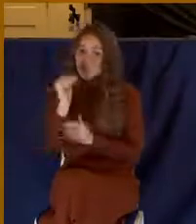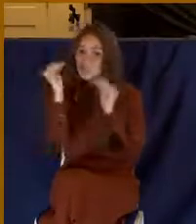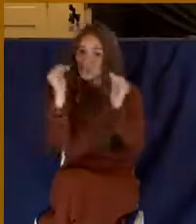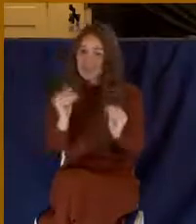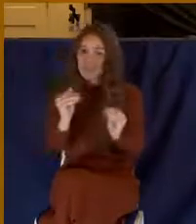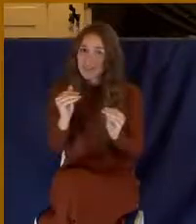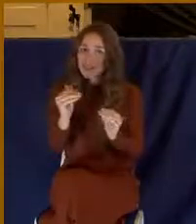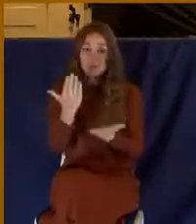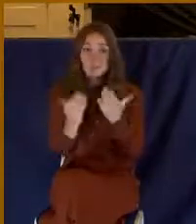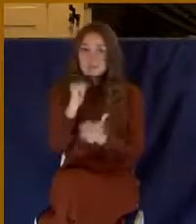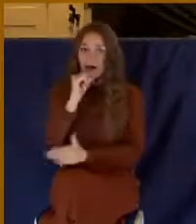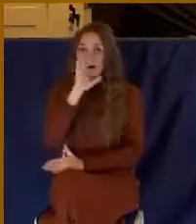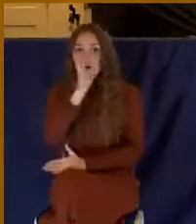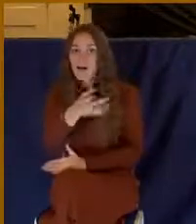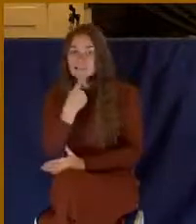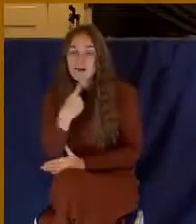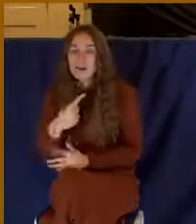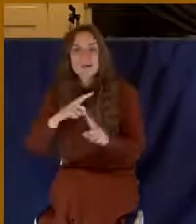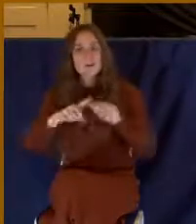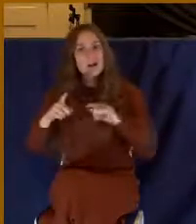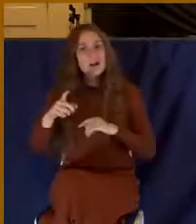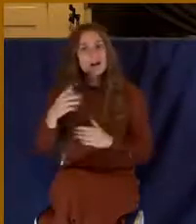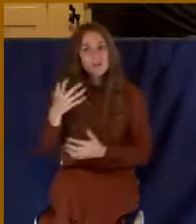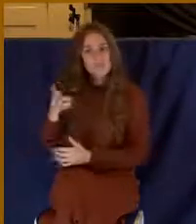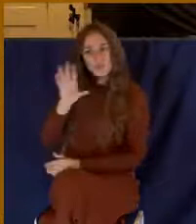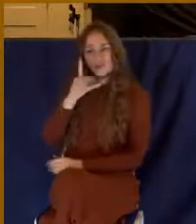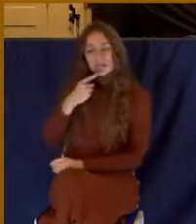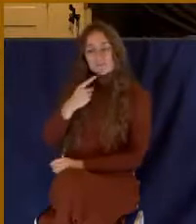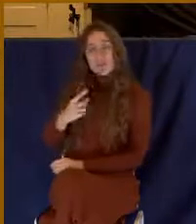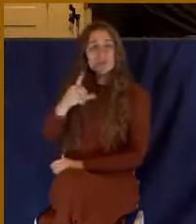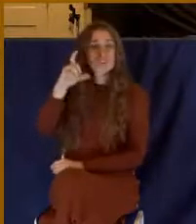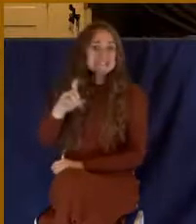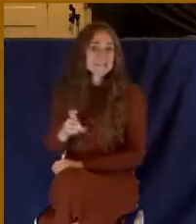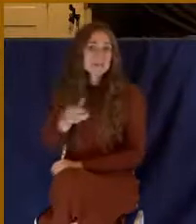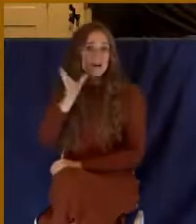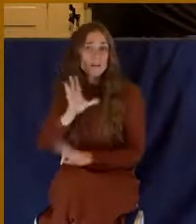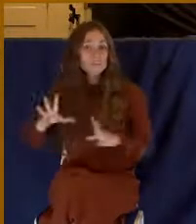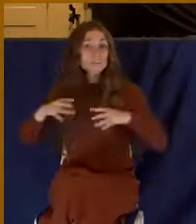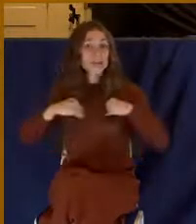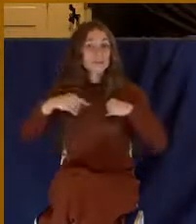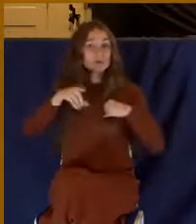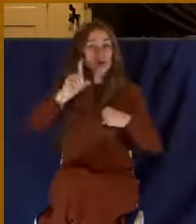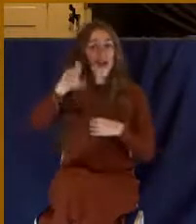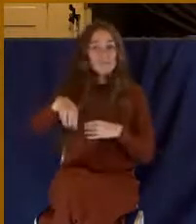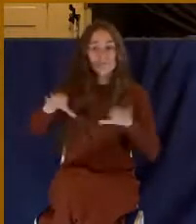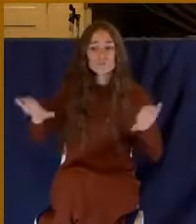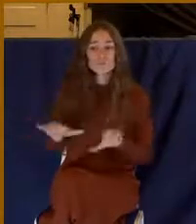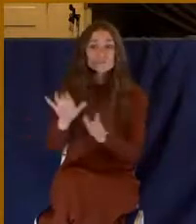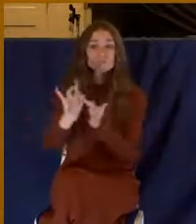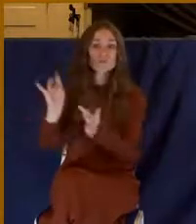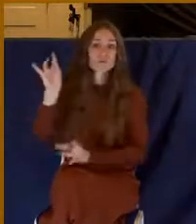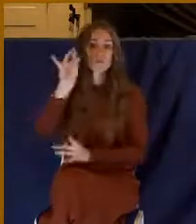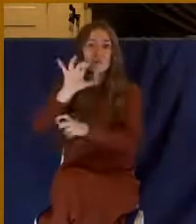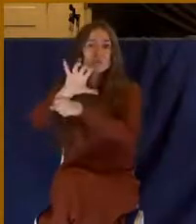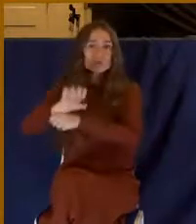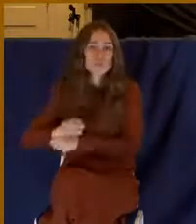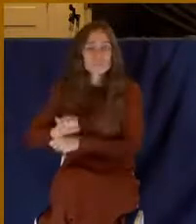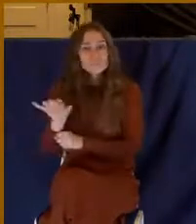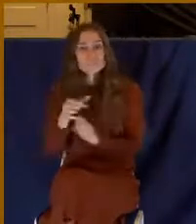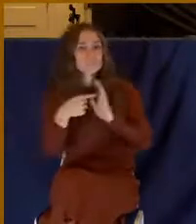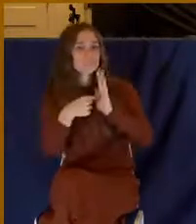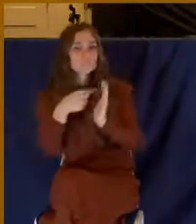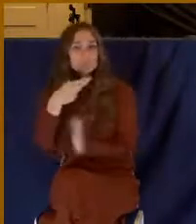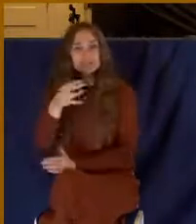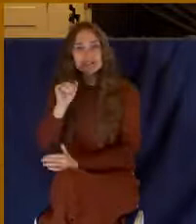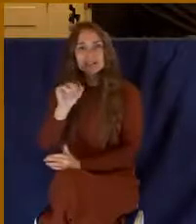order to be really more acceptable to God, you have to go through this spiritual ritual. For example, the Hindus, they offer prayer.